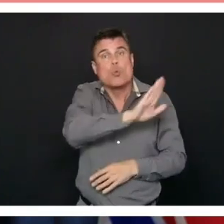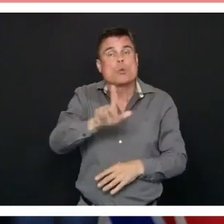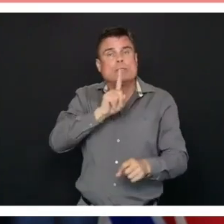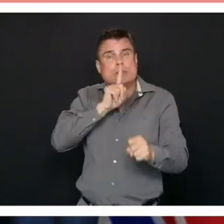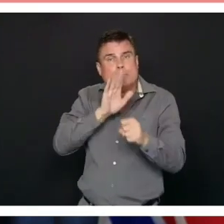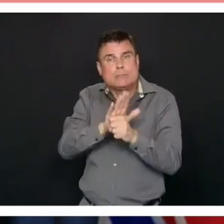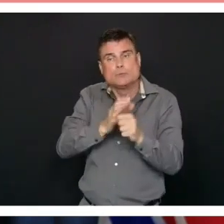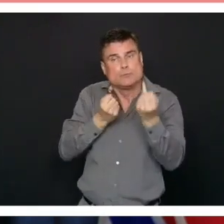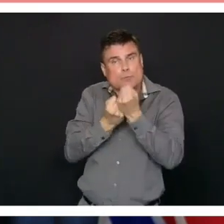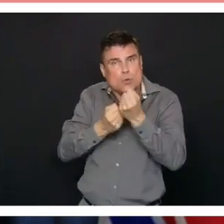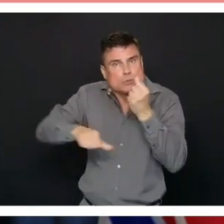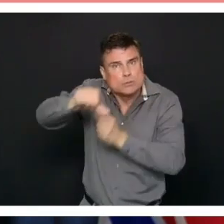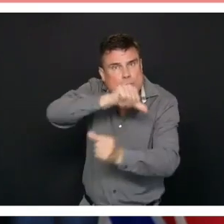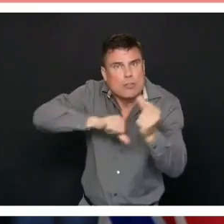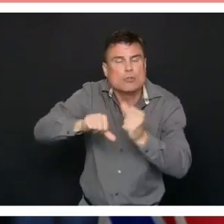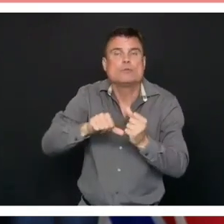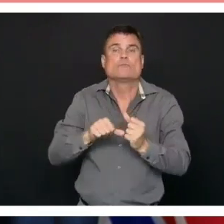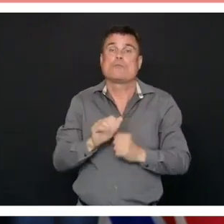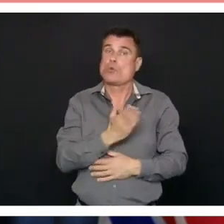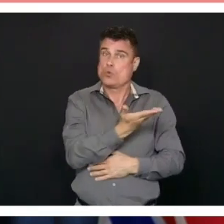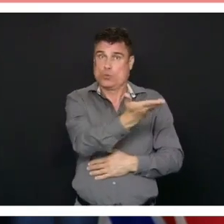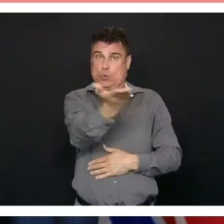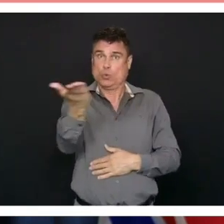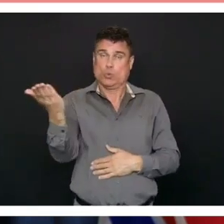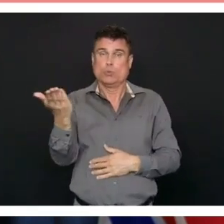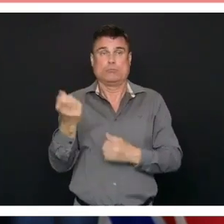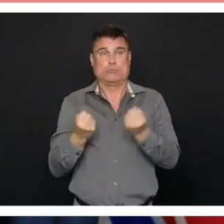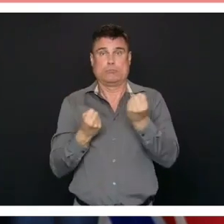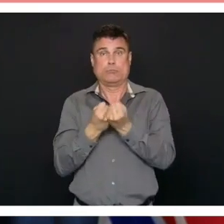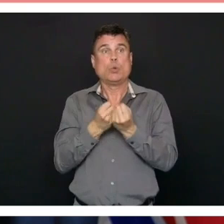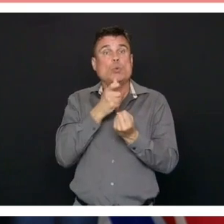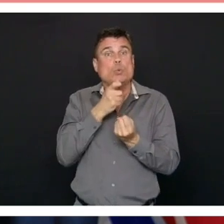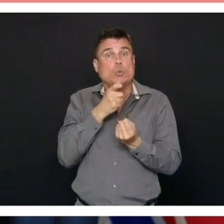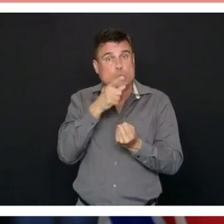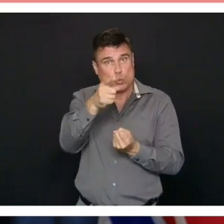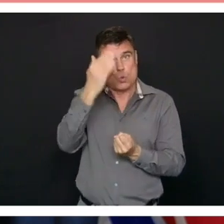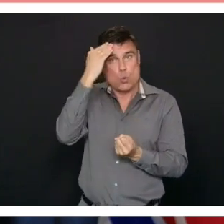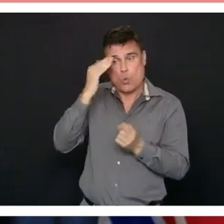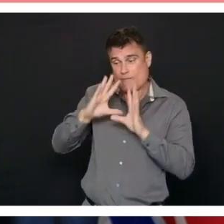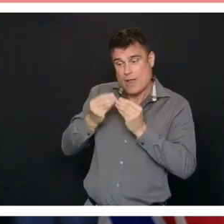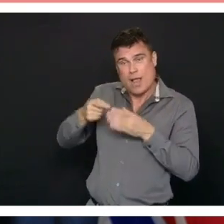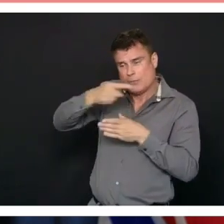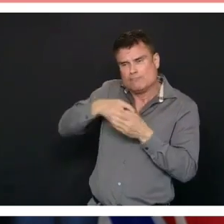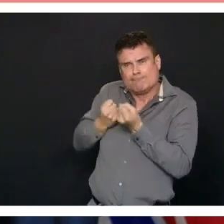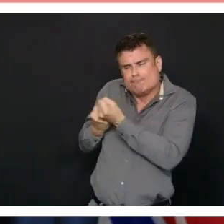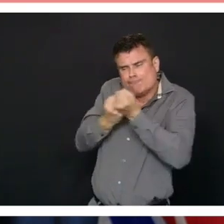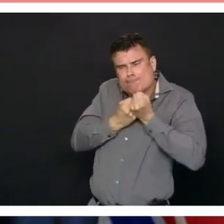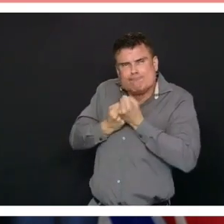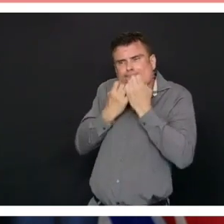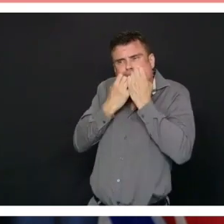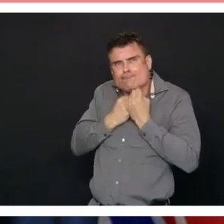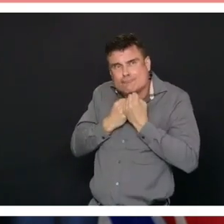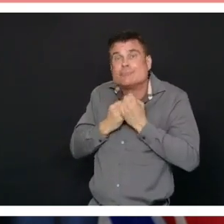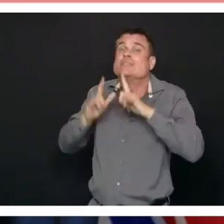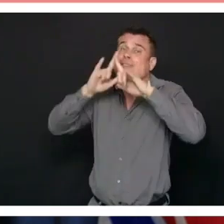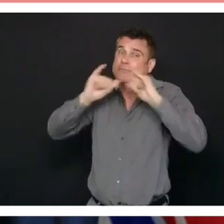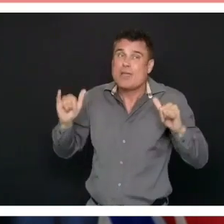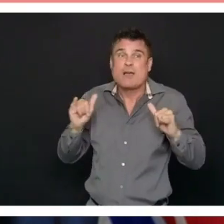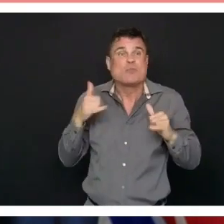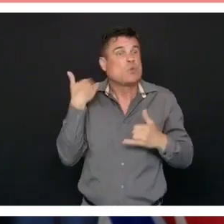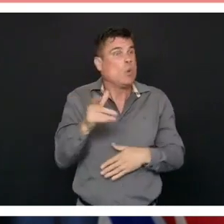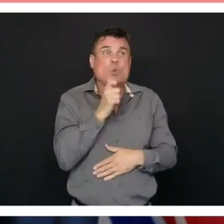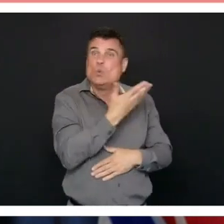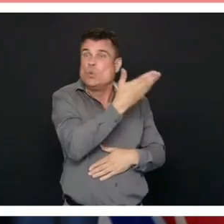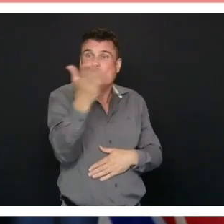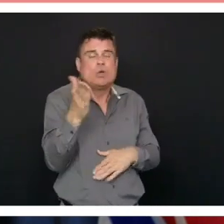the ones that they don't know this has been our success as a province it was not inevitable it was the result of extraordinary work by public